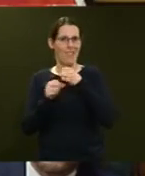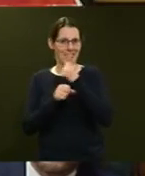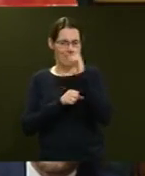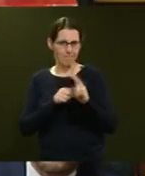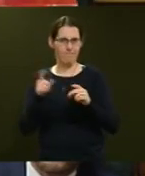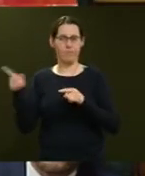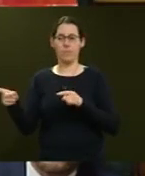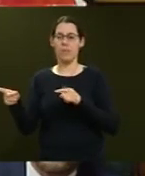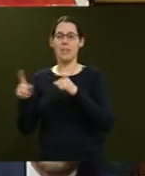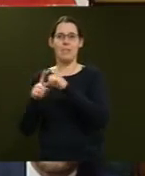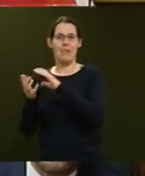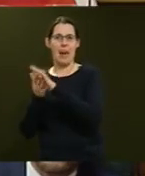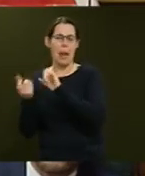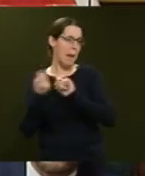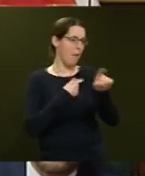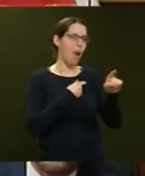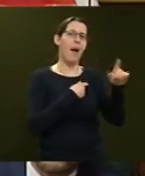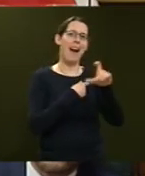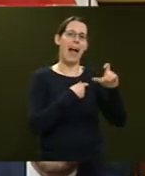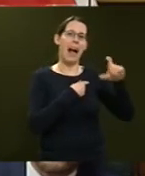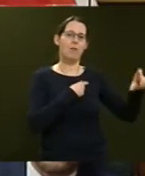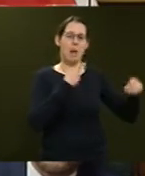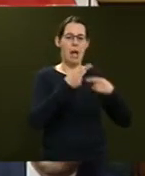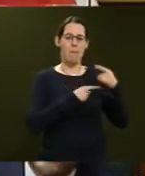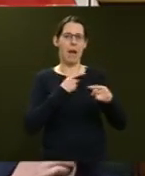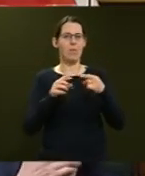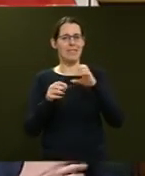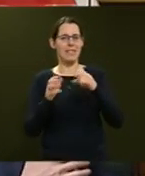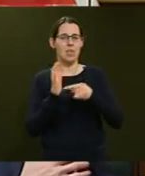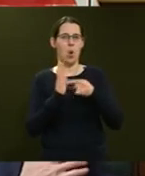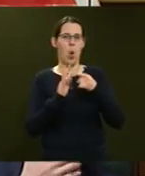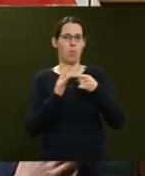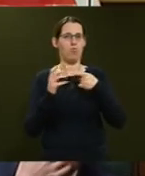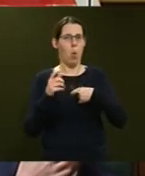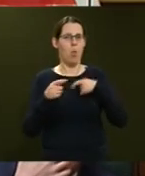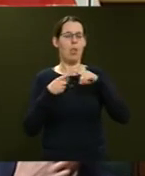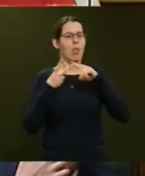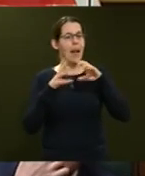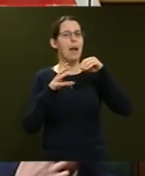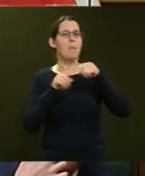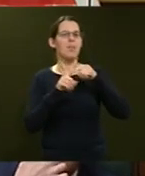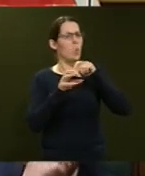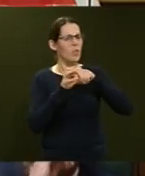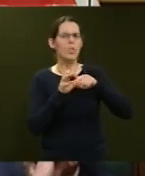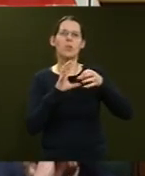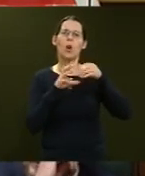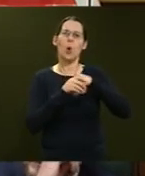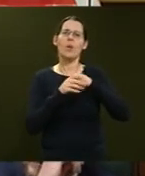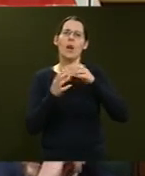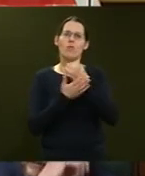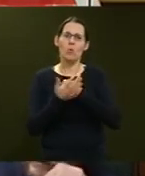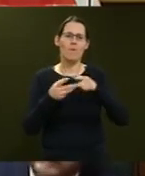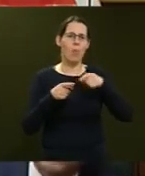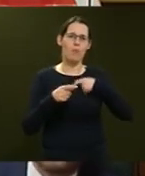position and questions about the role of the CTO, including resourcing for the role and potential conflicts of interest. On the